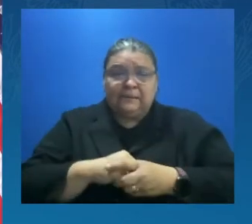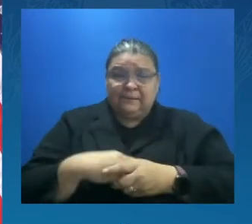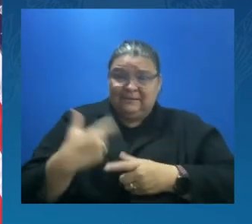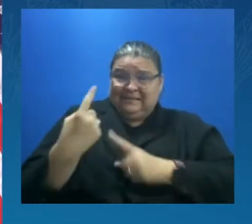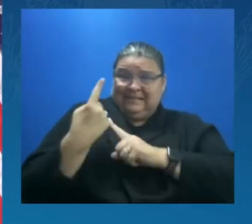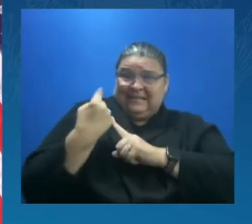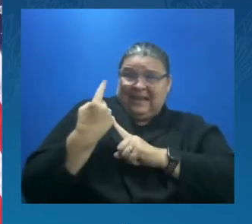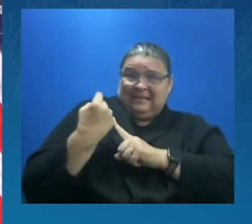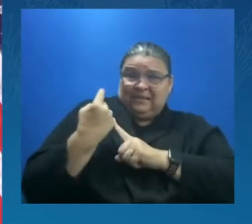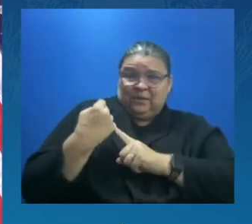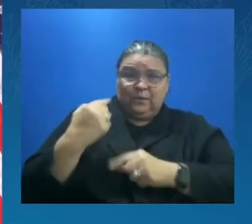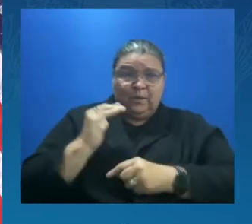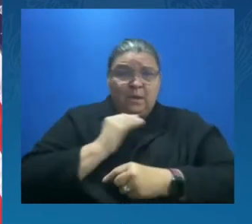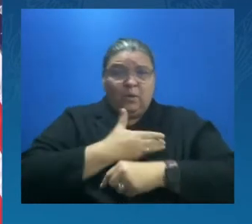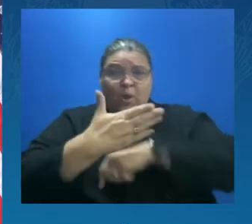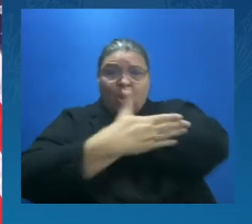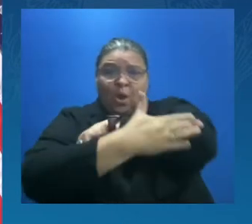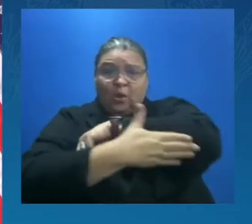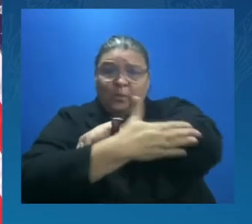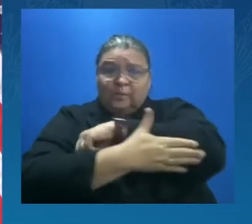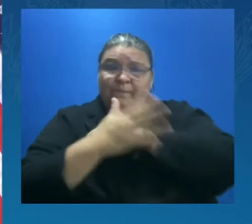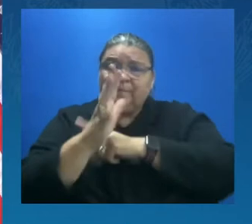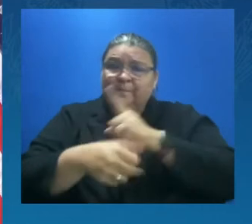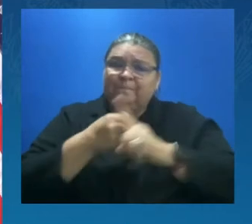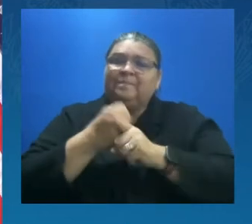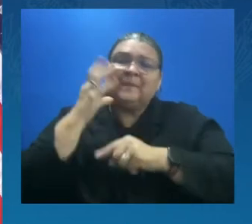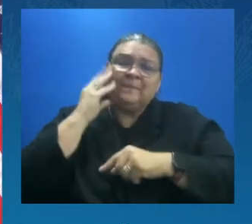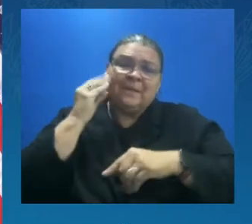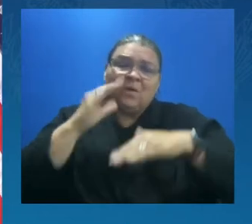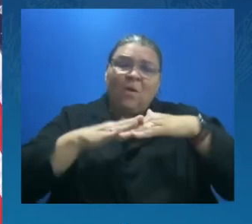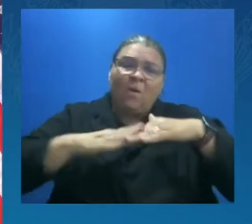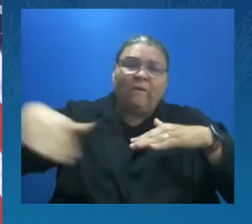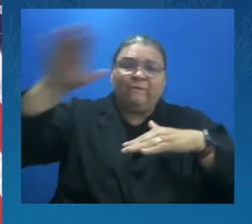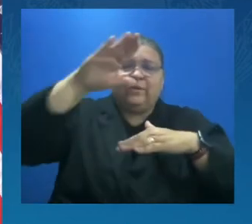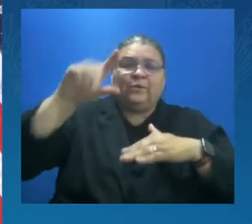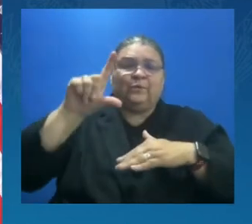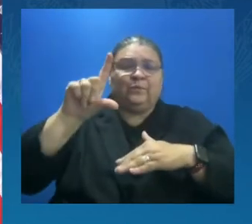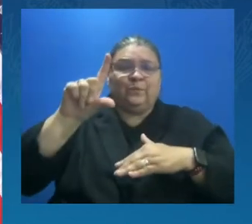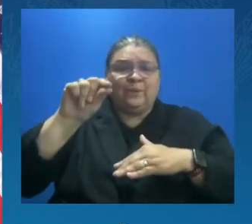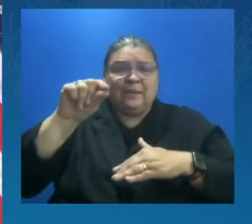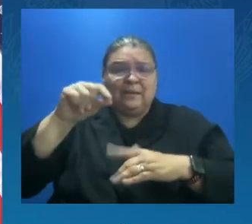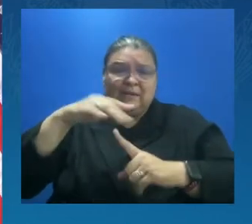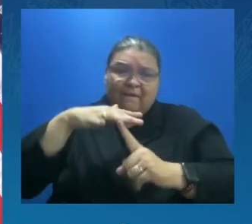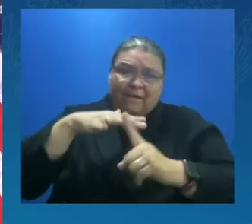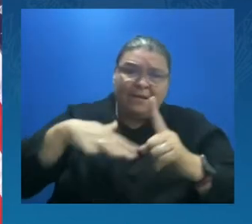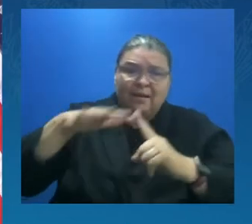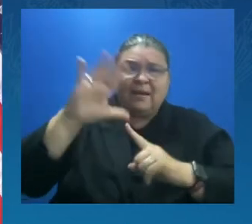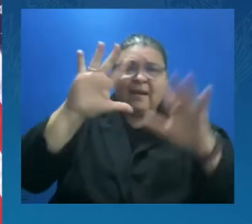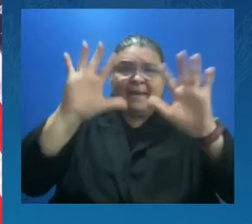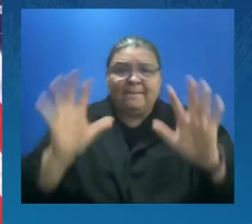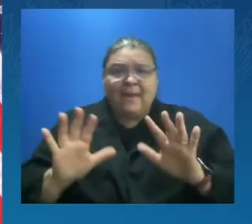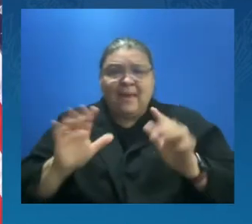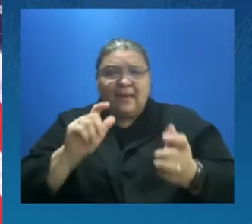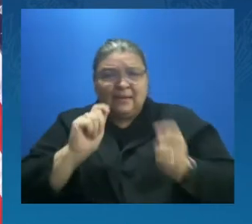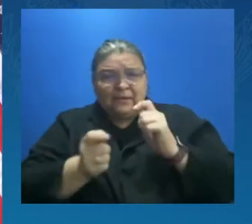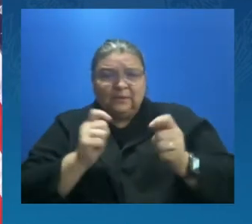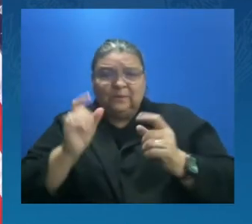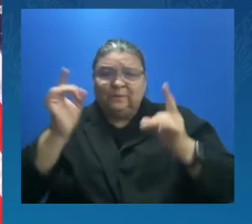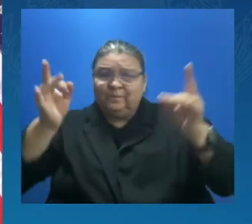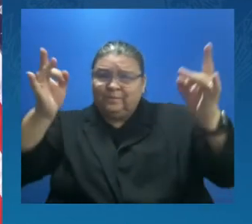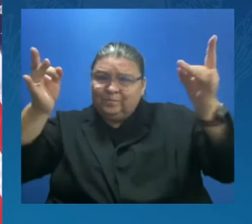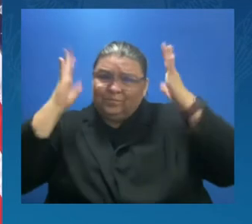weather events, which caused, each caused, more than $1 billion